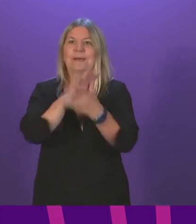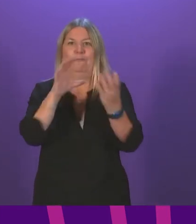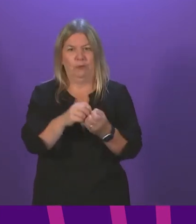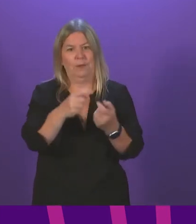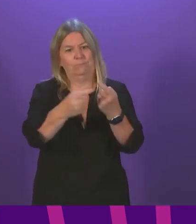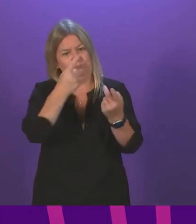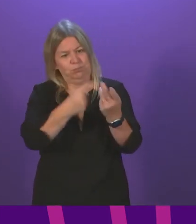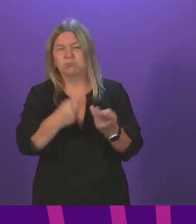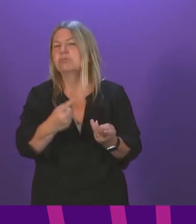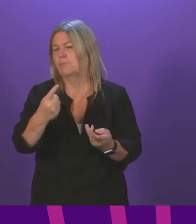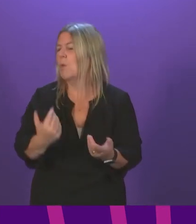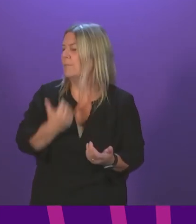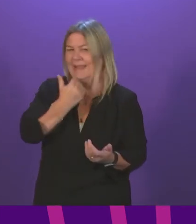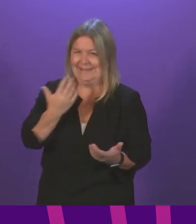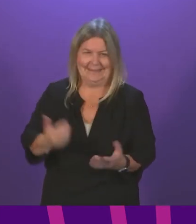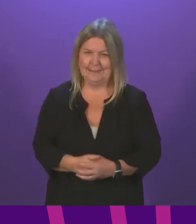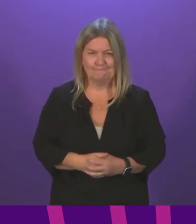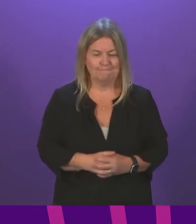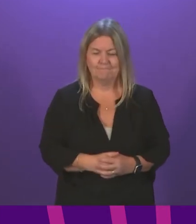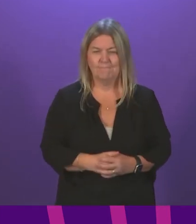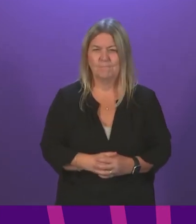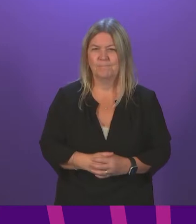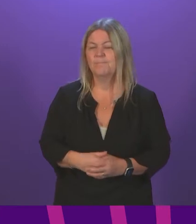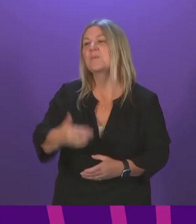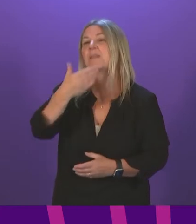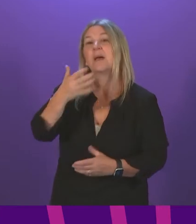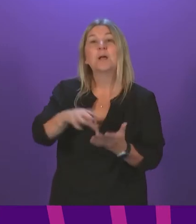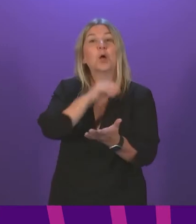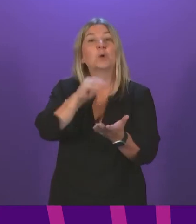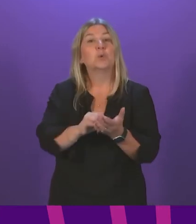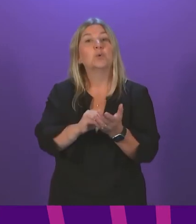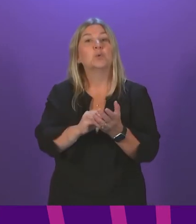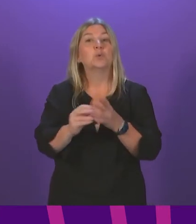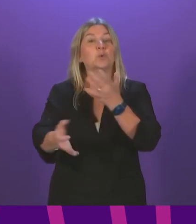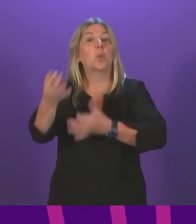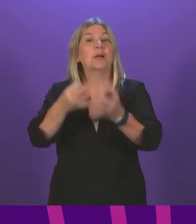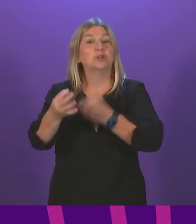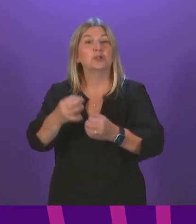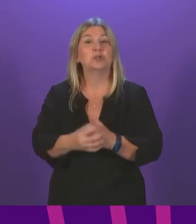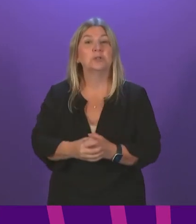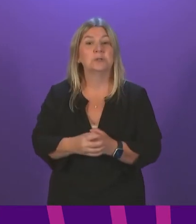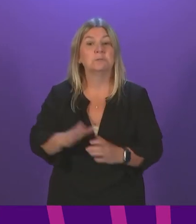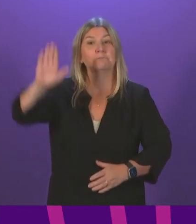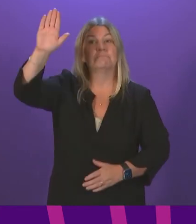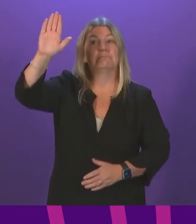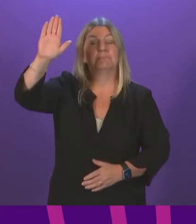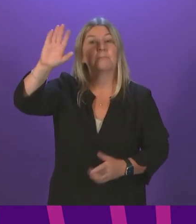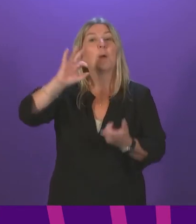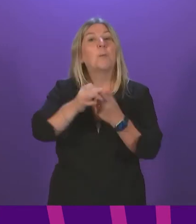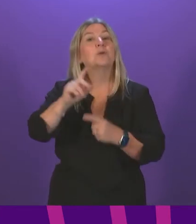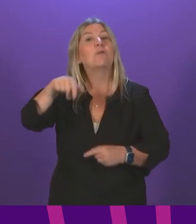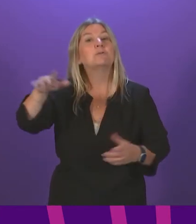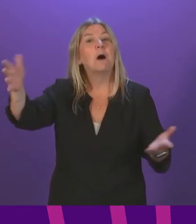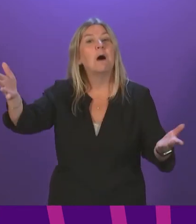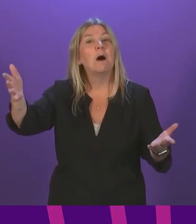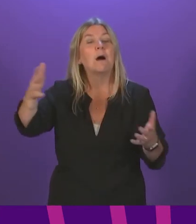we have plentiful supply. Thank you. That concludes topical questions. Point of order. Point of order,